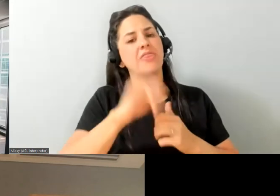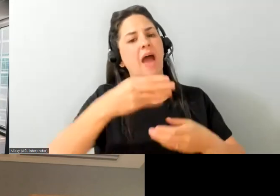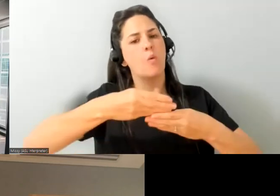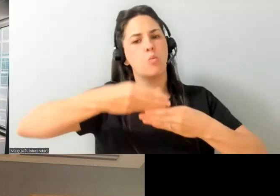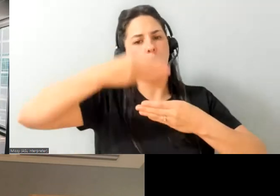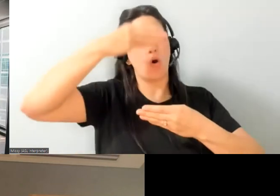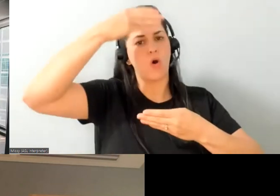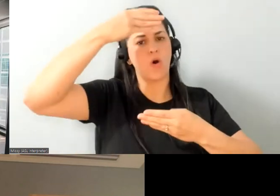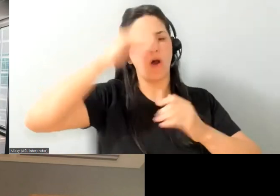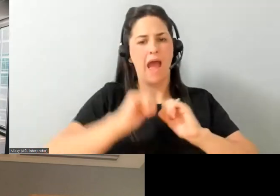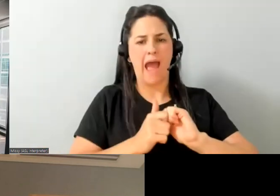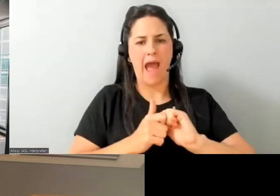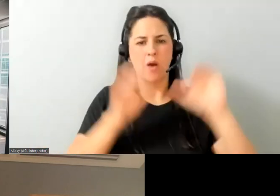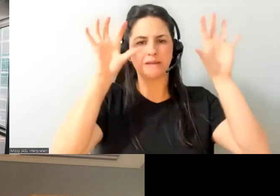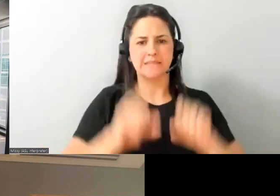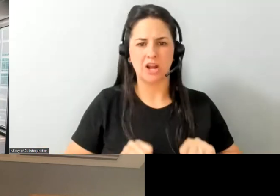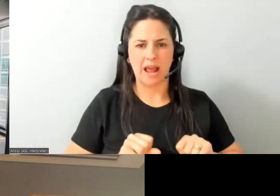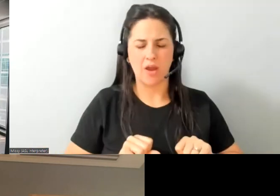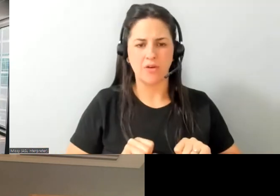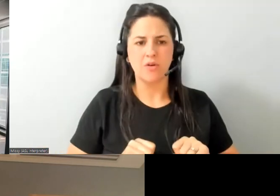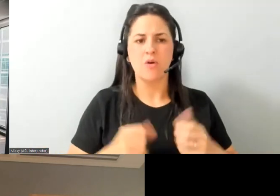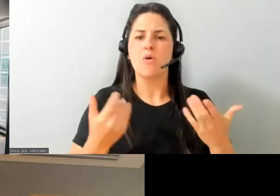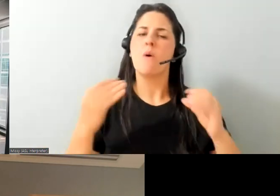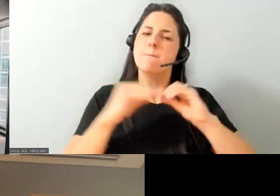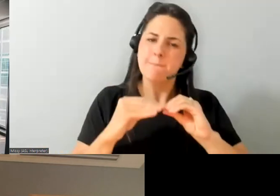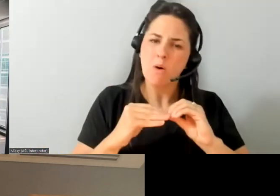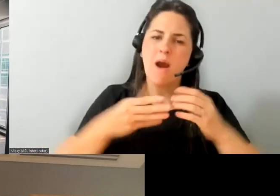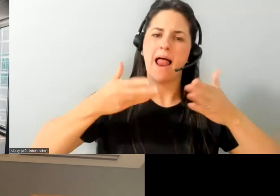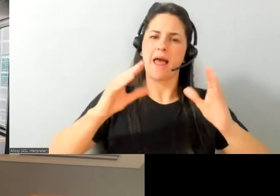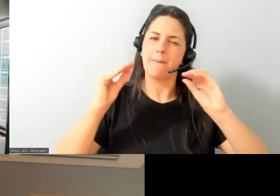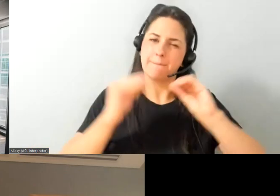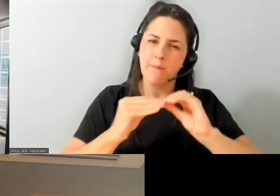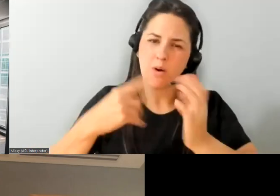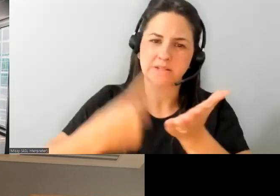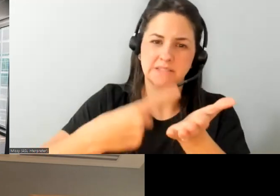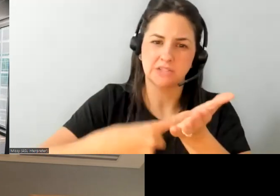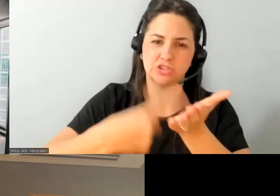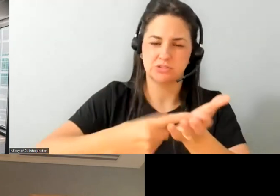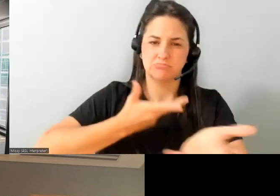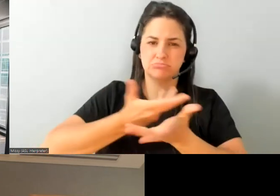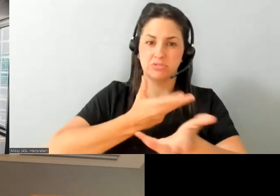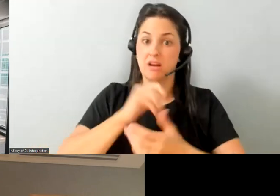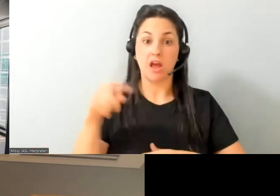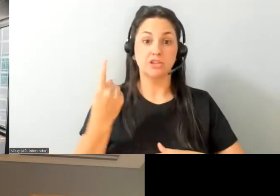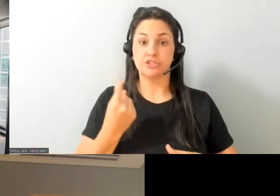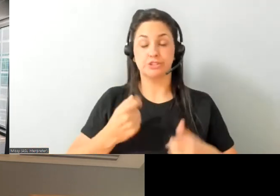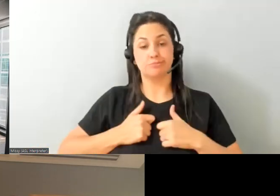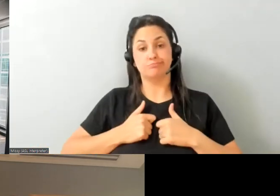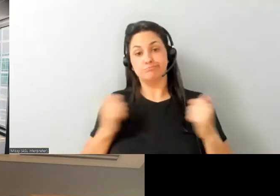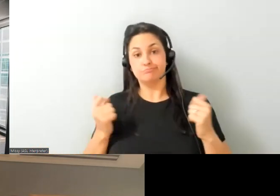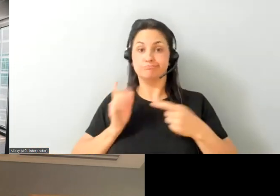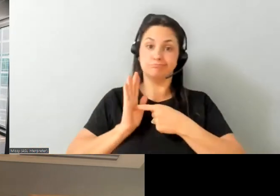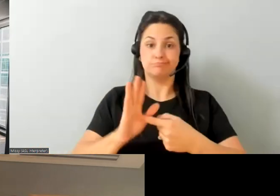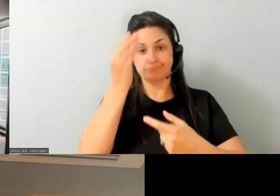do we unlock that discussion further not just people coming forward about disability but also